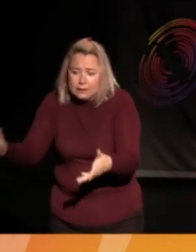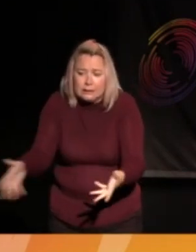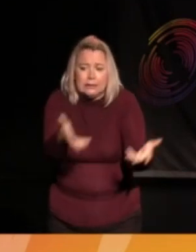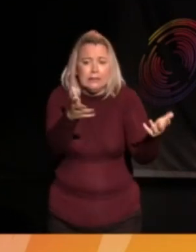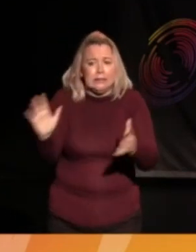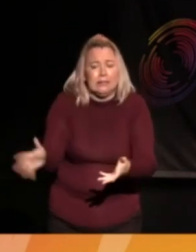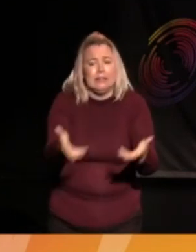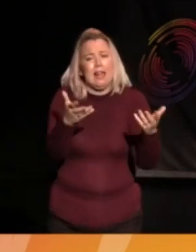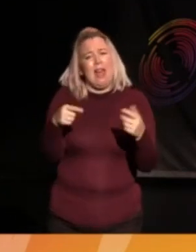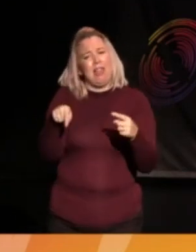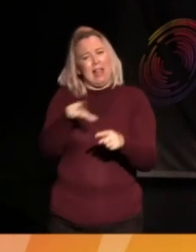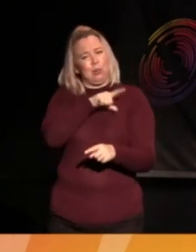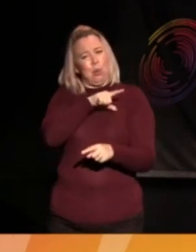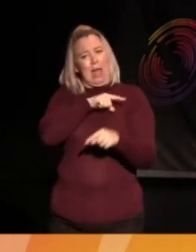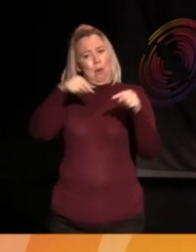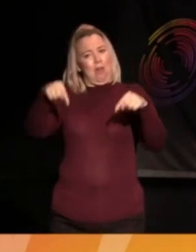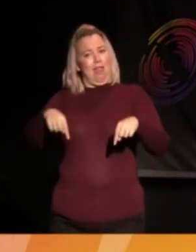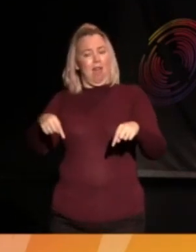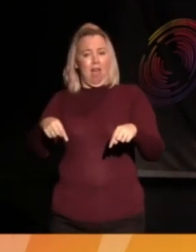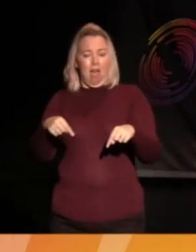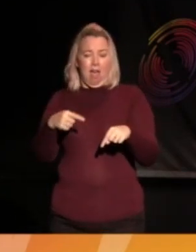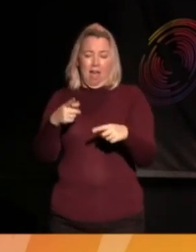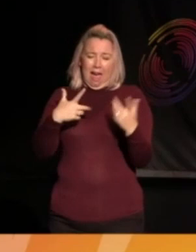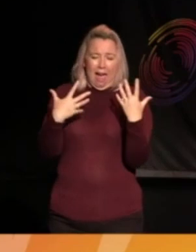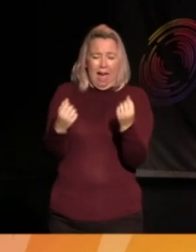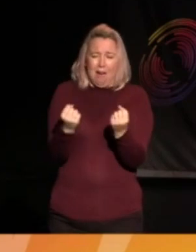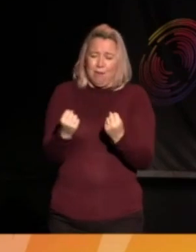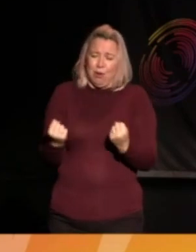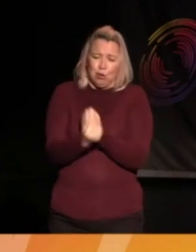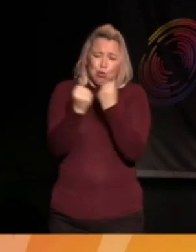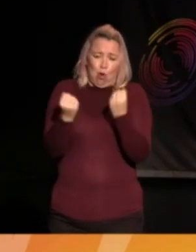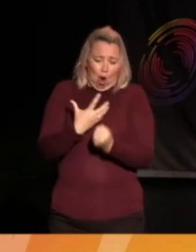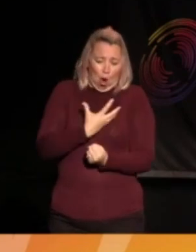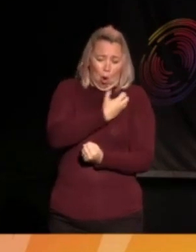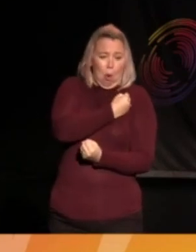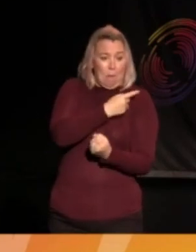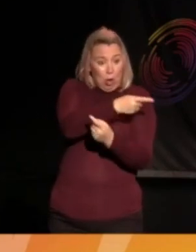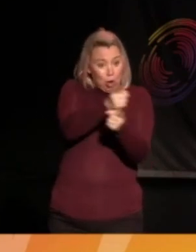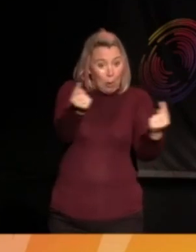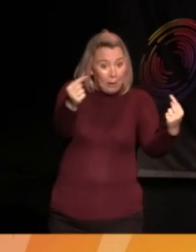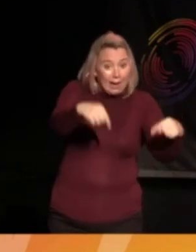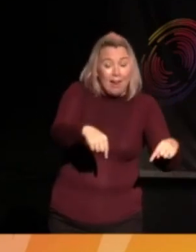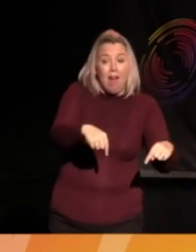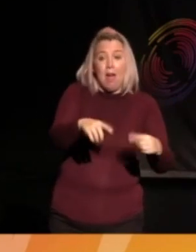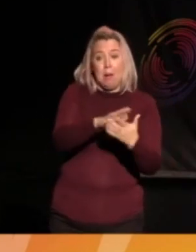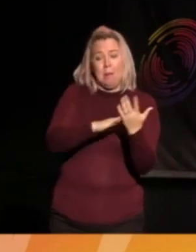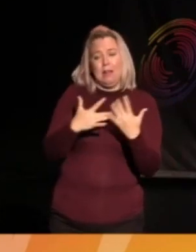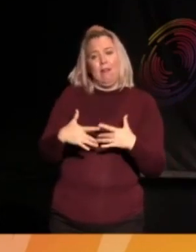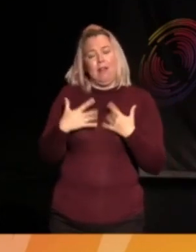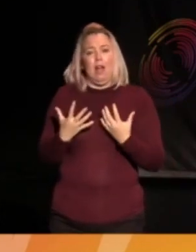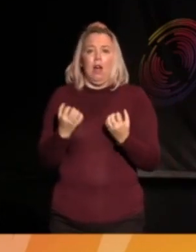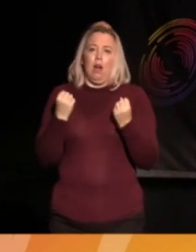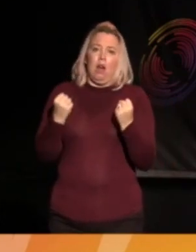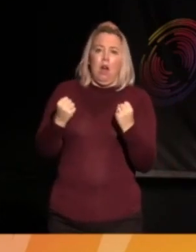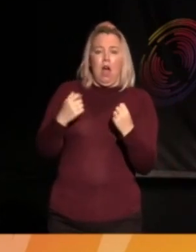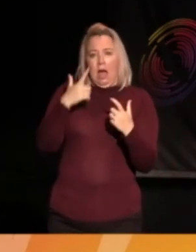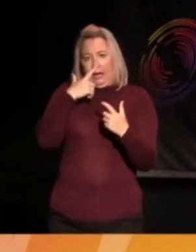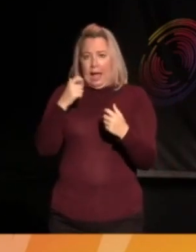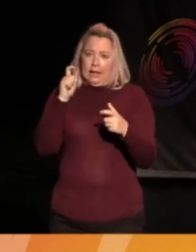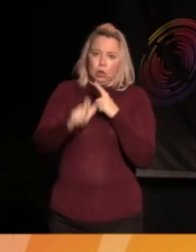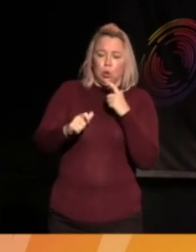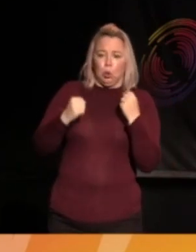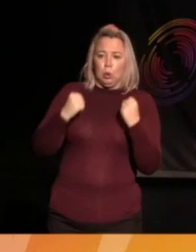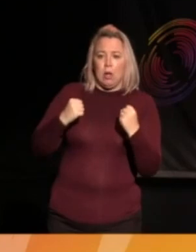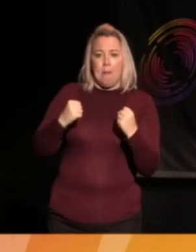is the reason why we've got lots of hope, isn't it? I mean, I you're here, that gives all of us a lot of hope. And this